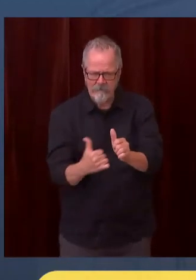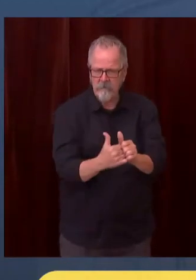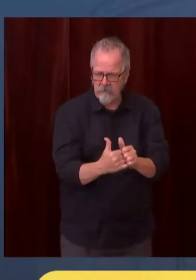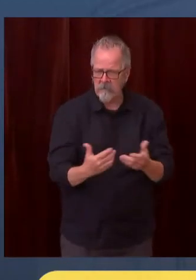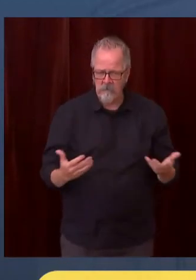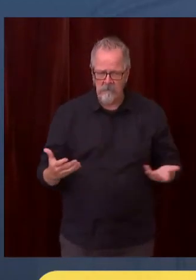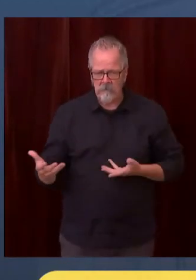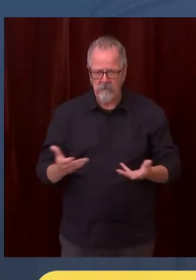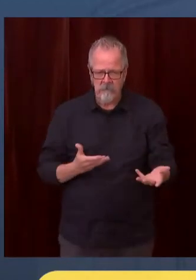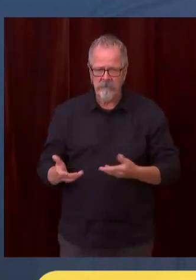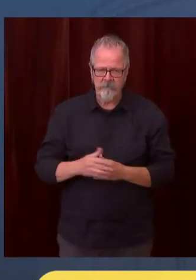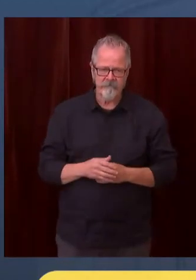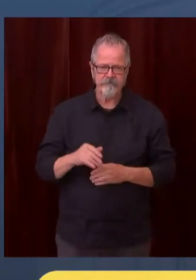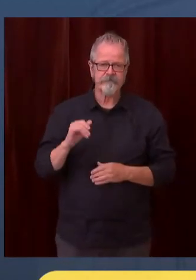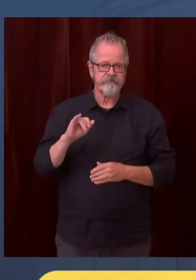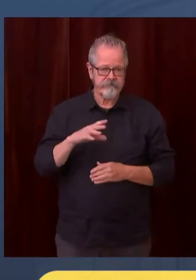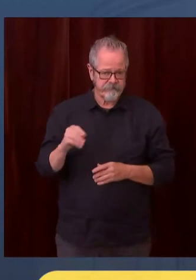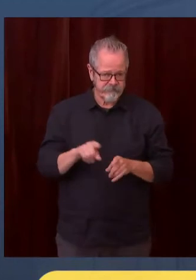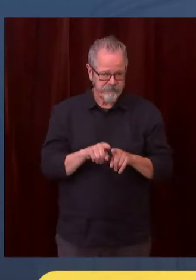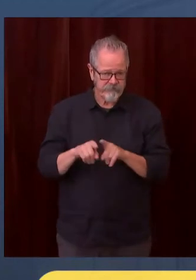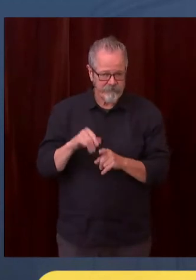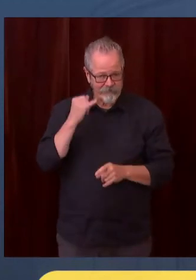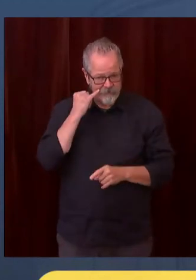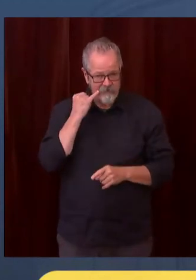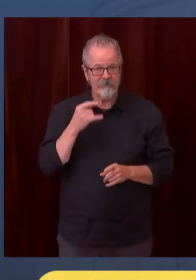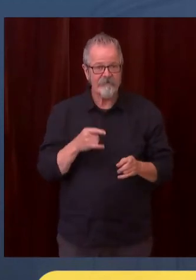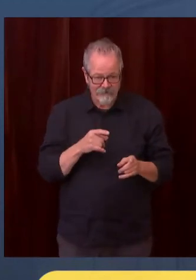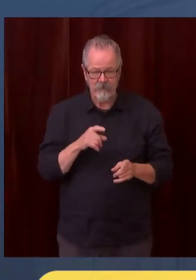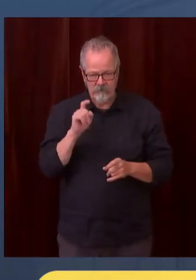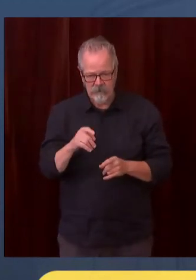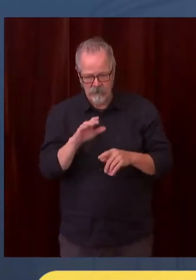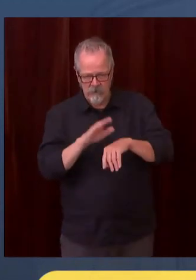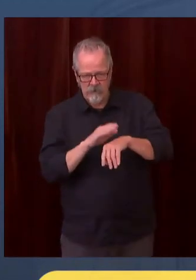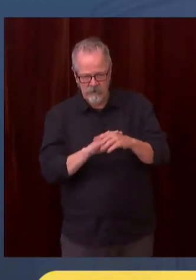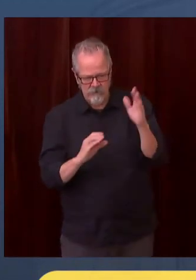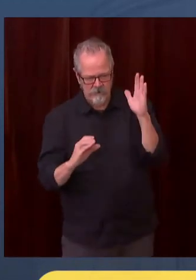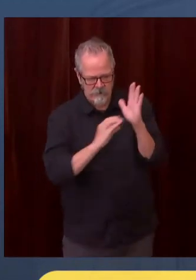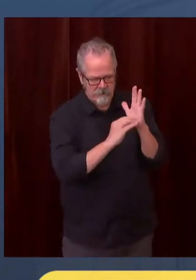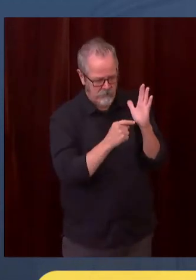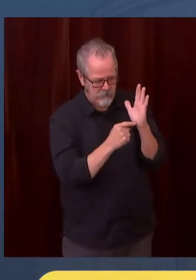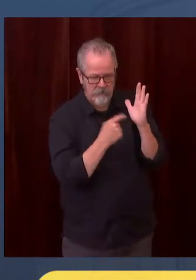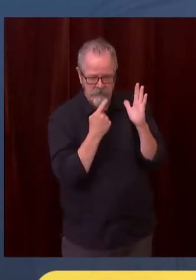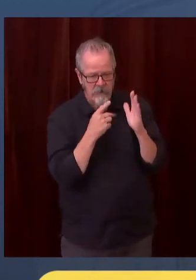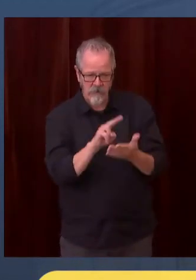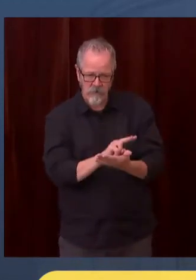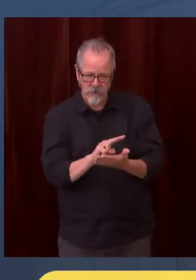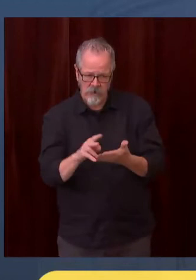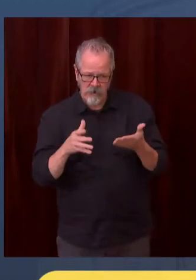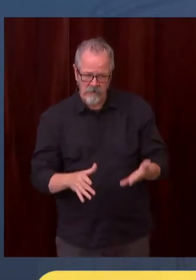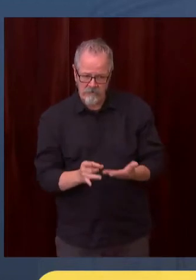resolution programs. But we do need to see more progress on these relief programs, both for tenants and landlords.